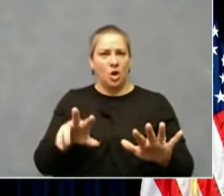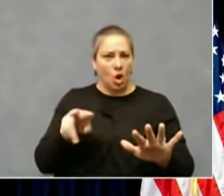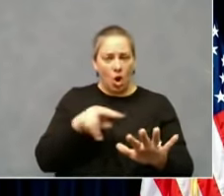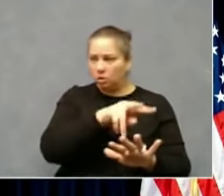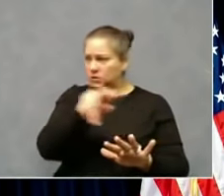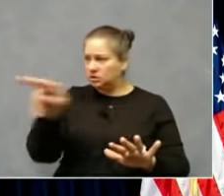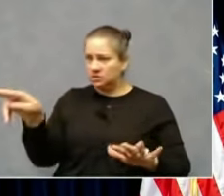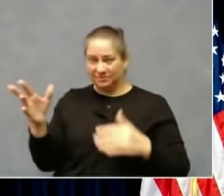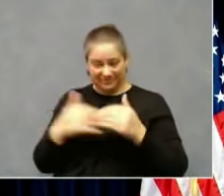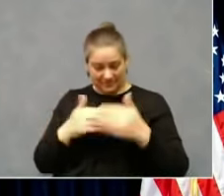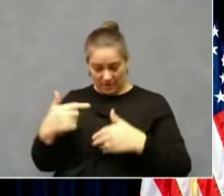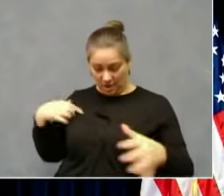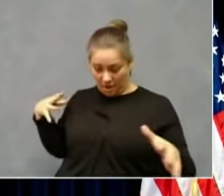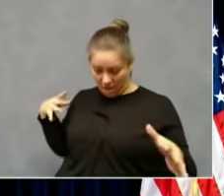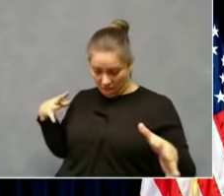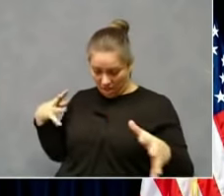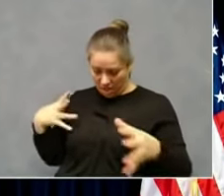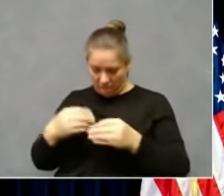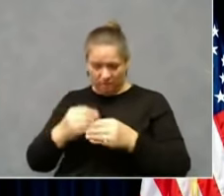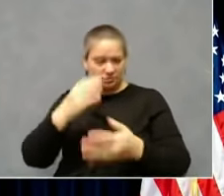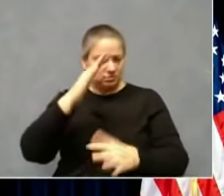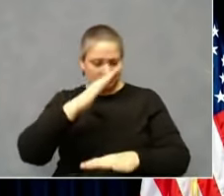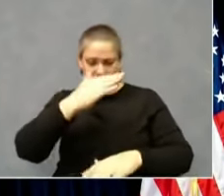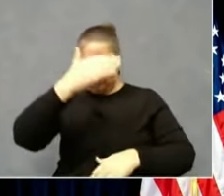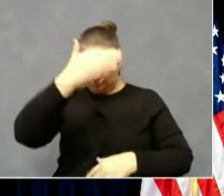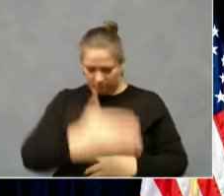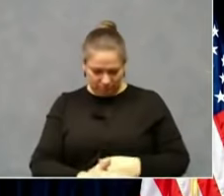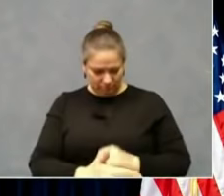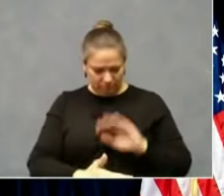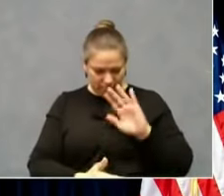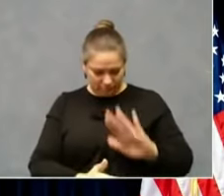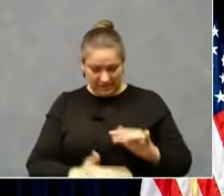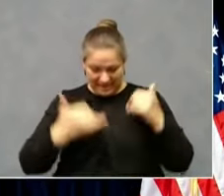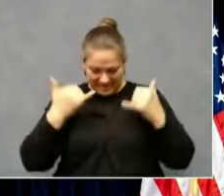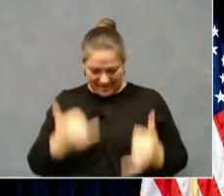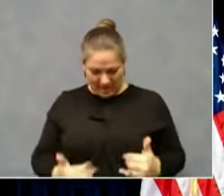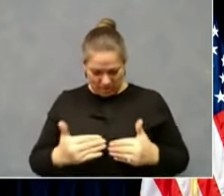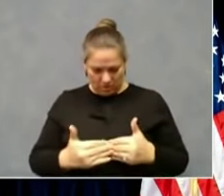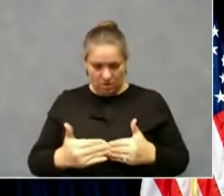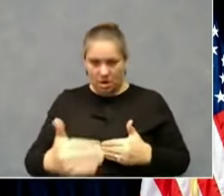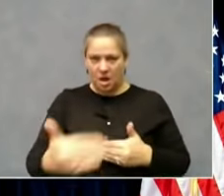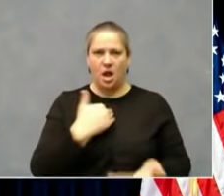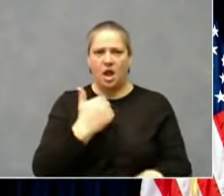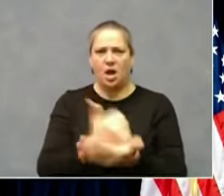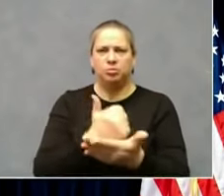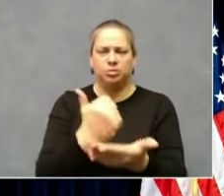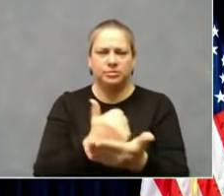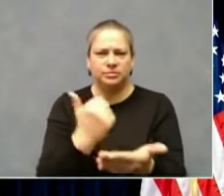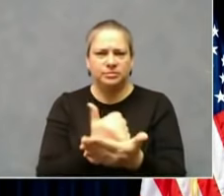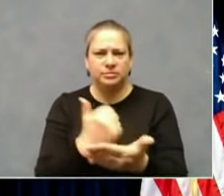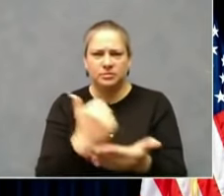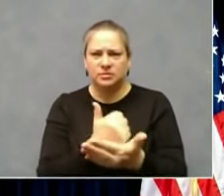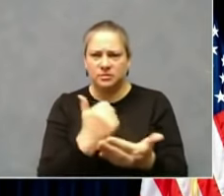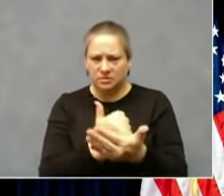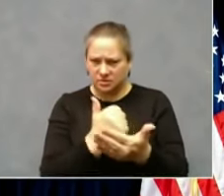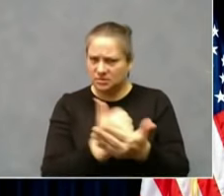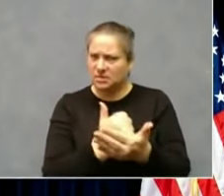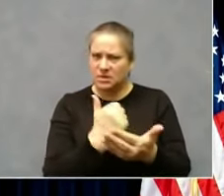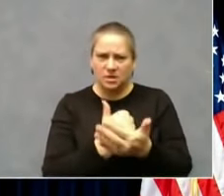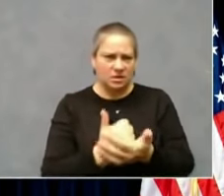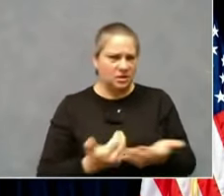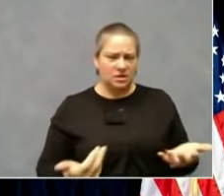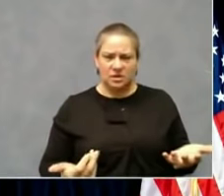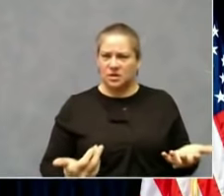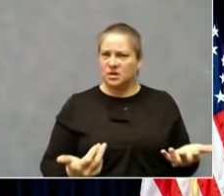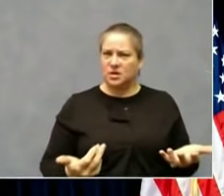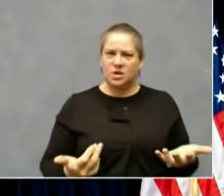I'm going to help because we're just talking about months to incredibly effective viruses. Can we at least do what